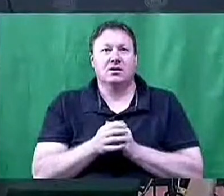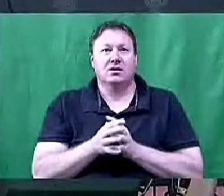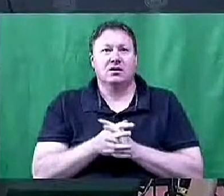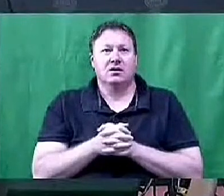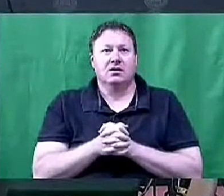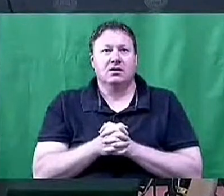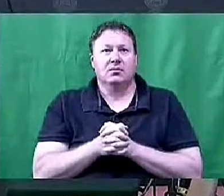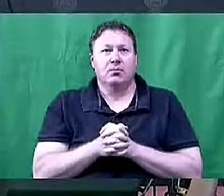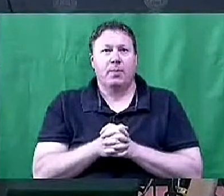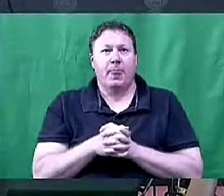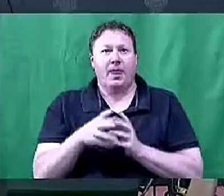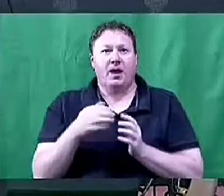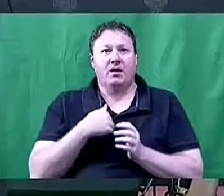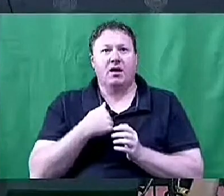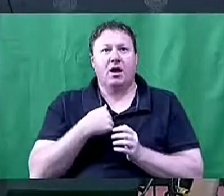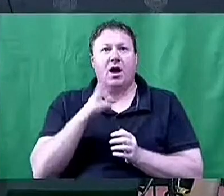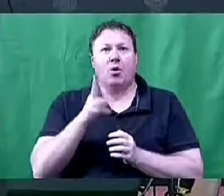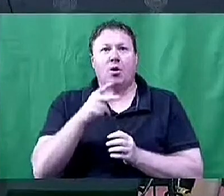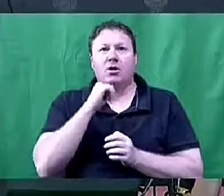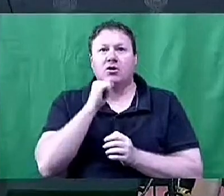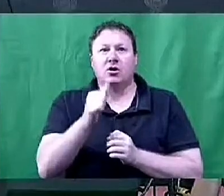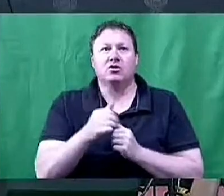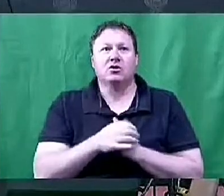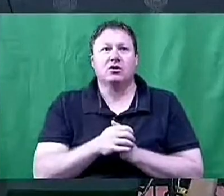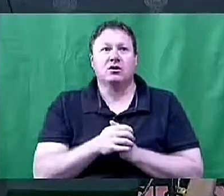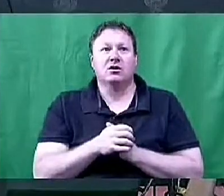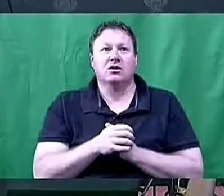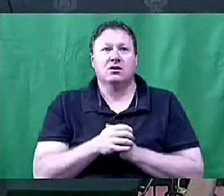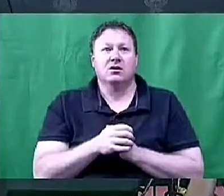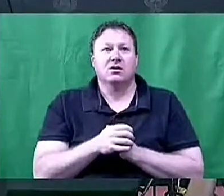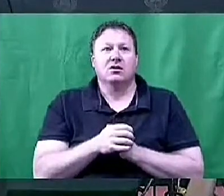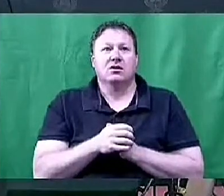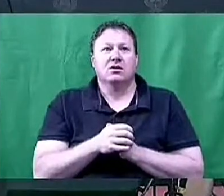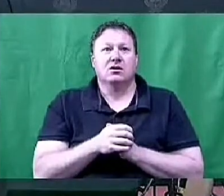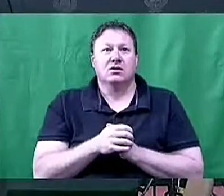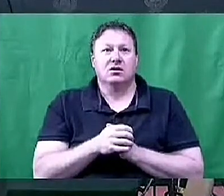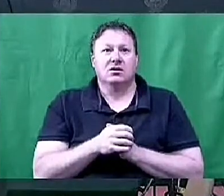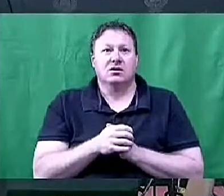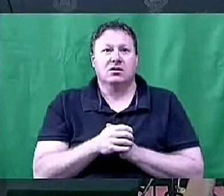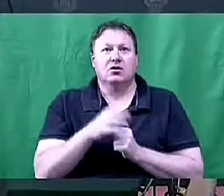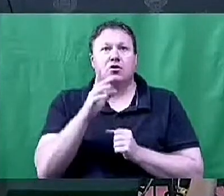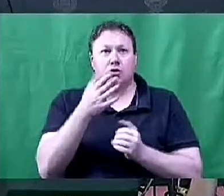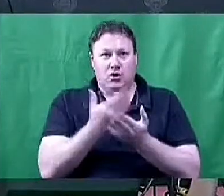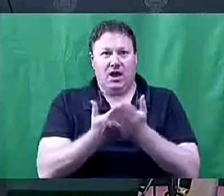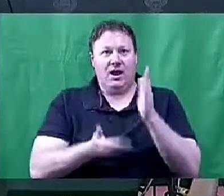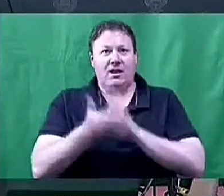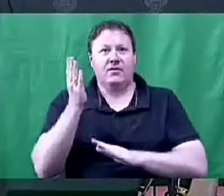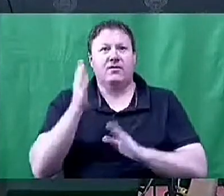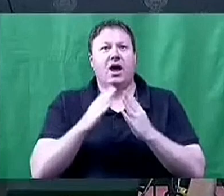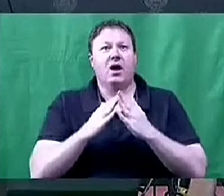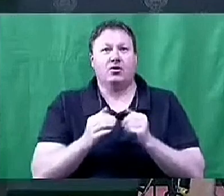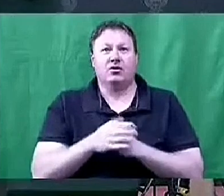I will not. If you will not, Honorable Brayton Park, you may leave the house.